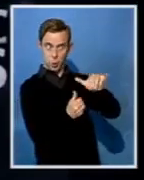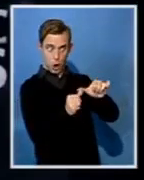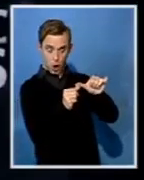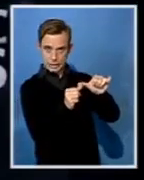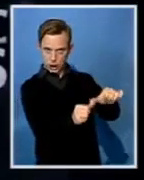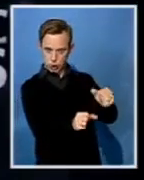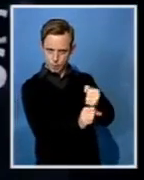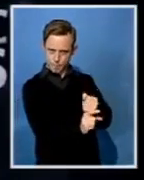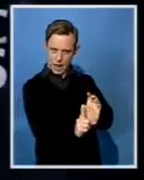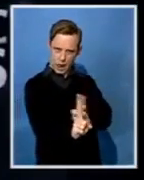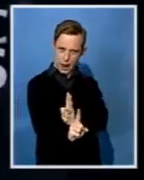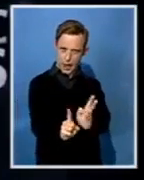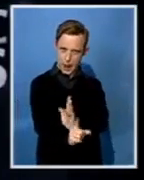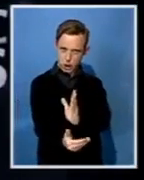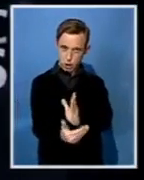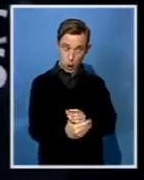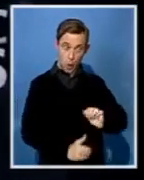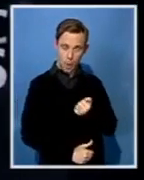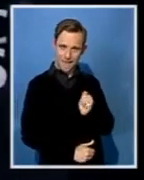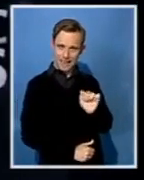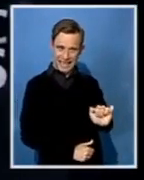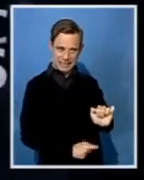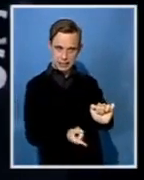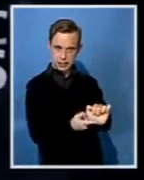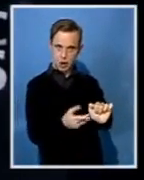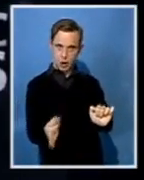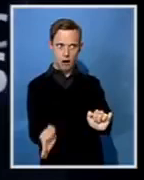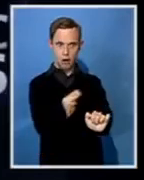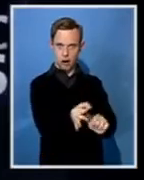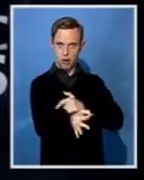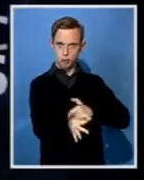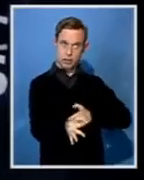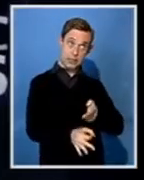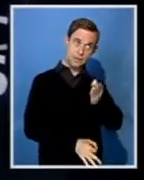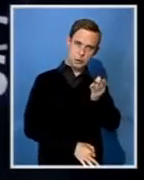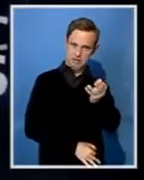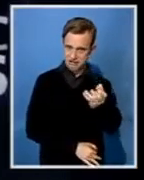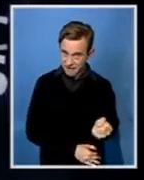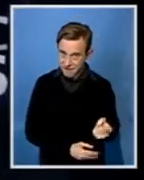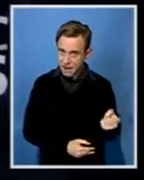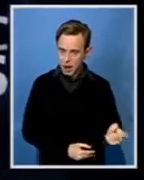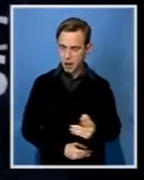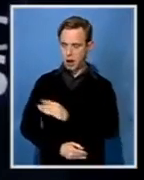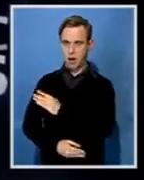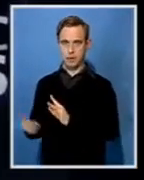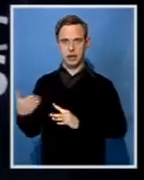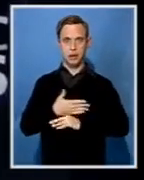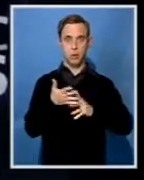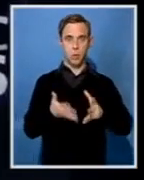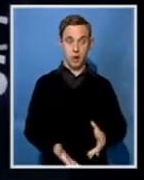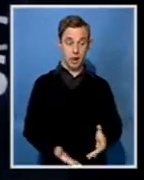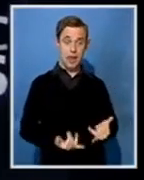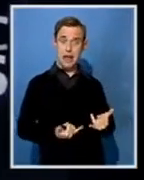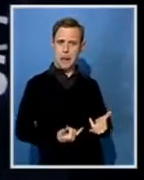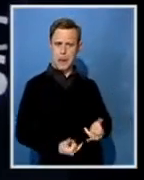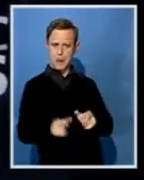succeed him. Earlier today, reports emerged that four tanks headed towards the capital, Harare. Well, we now speak to our correspondent in